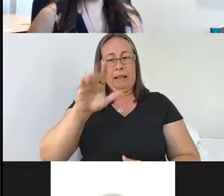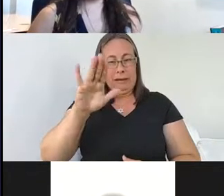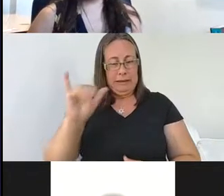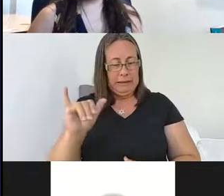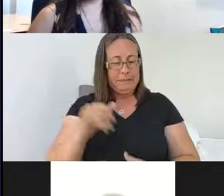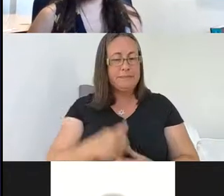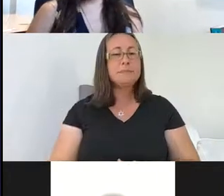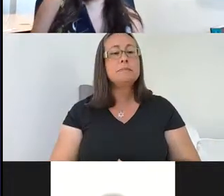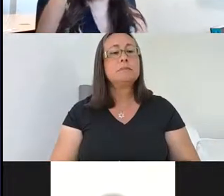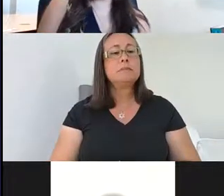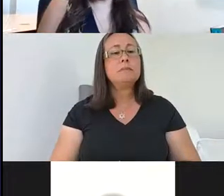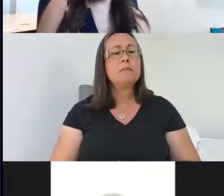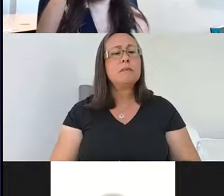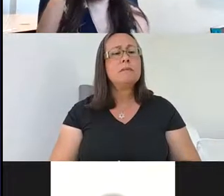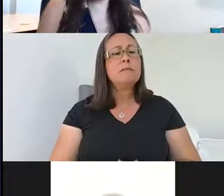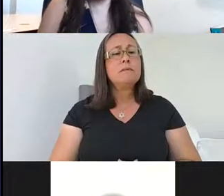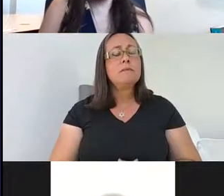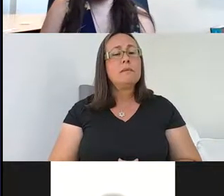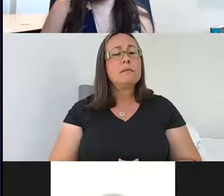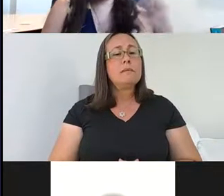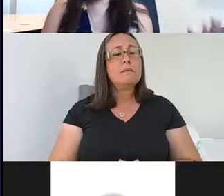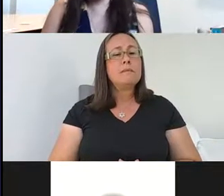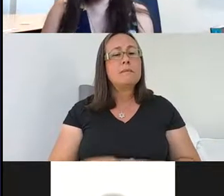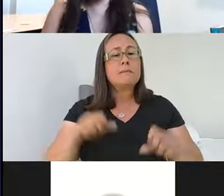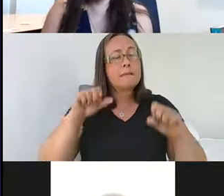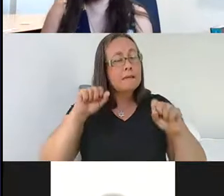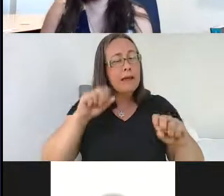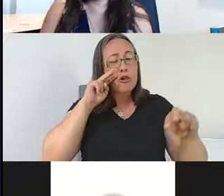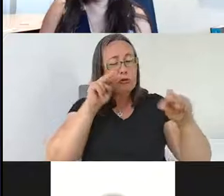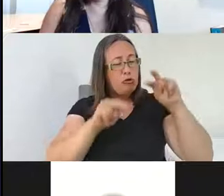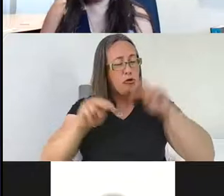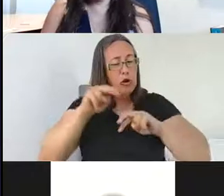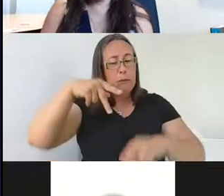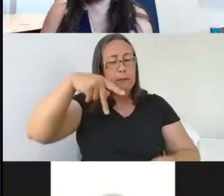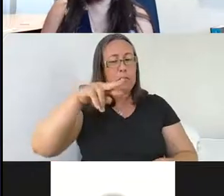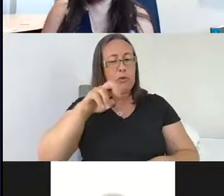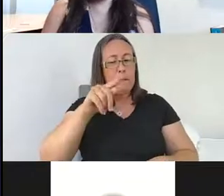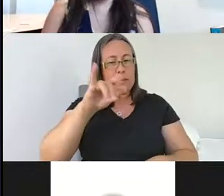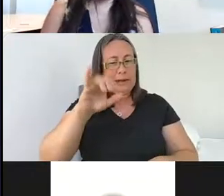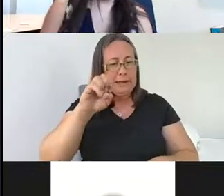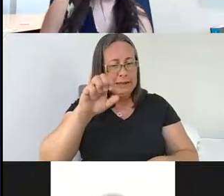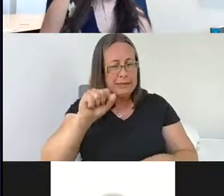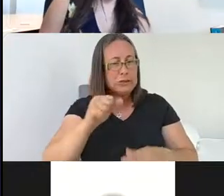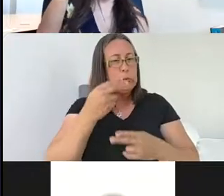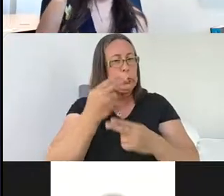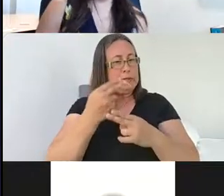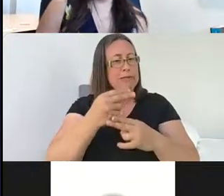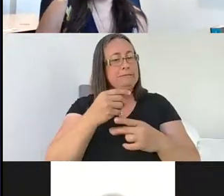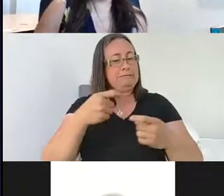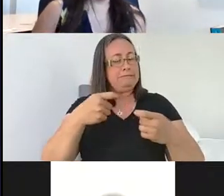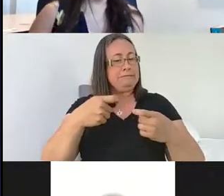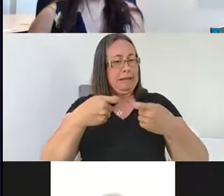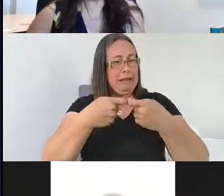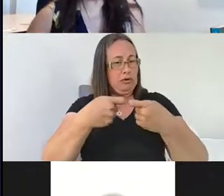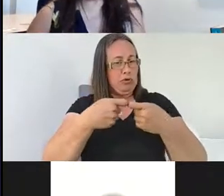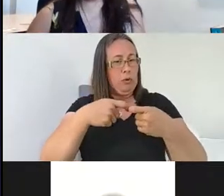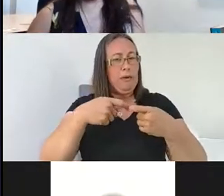And so we can look at this, these kind of properties of neurons using an approach called electrophysiology. And this is really